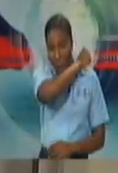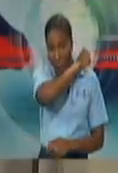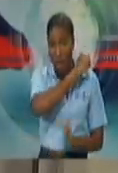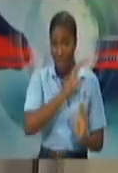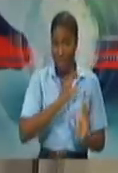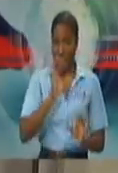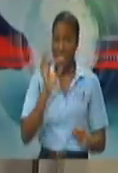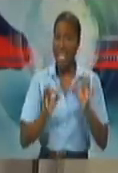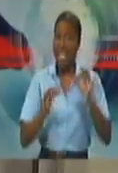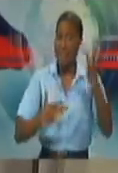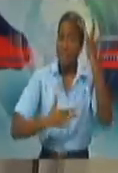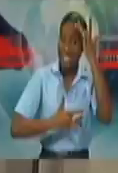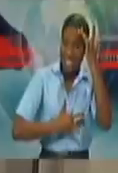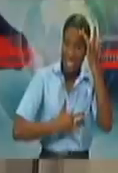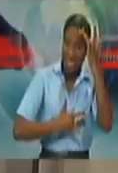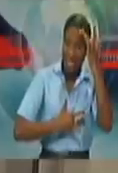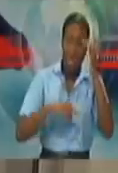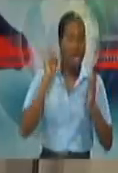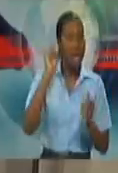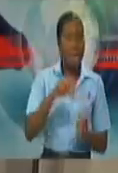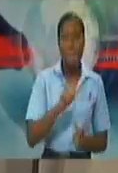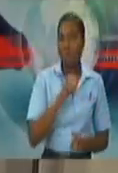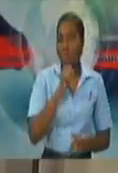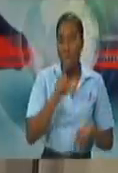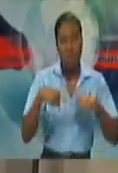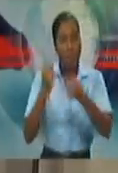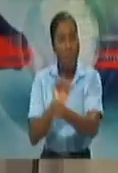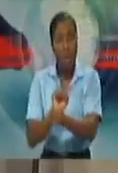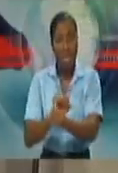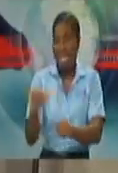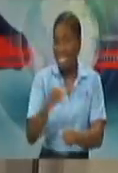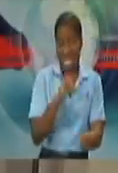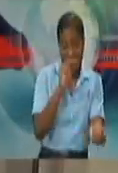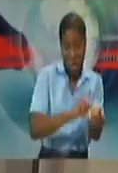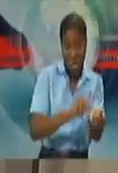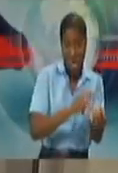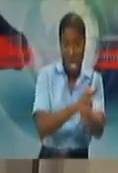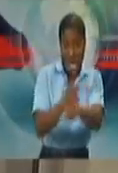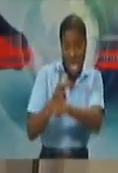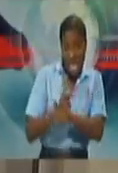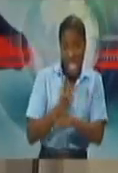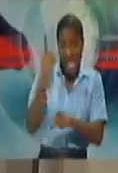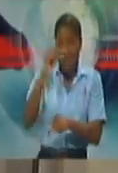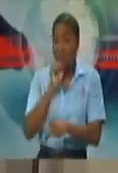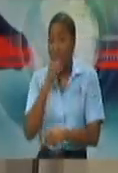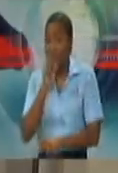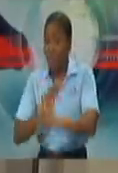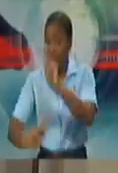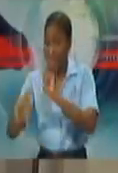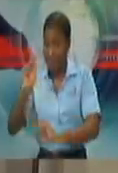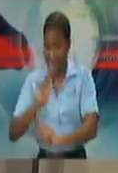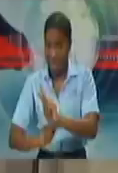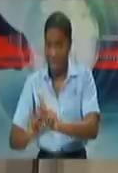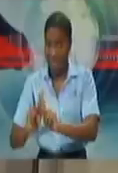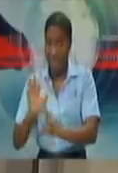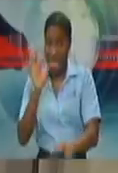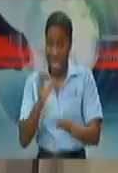ill, you are not supposed to be working. So any owner-operator of a long-stay home